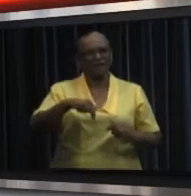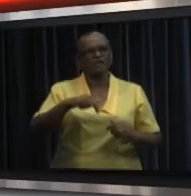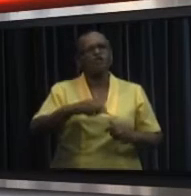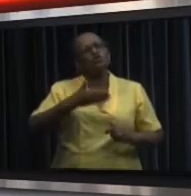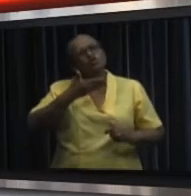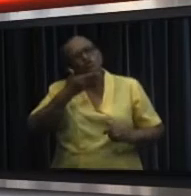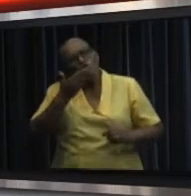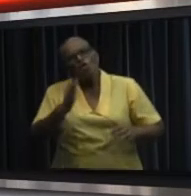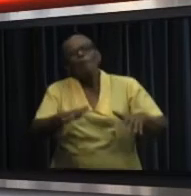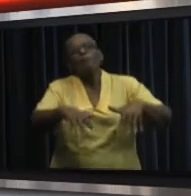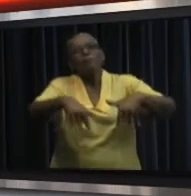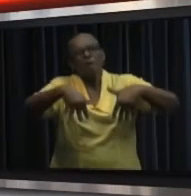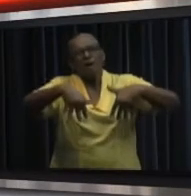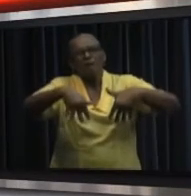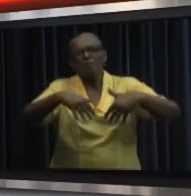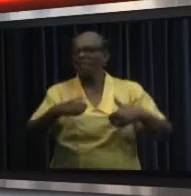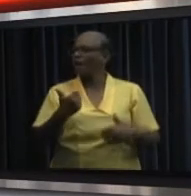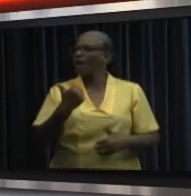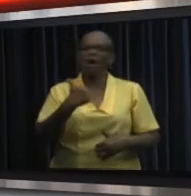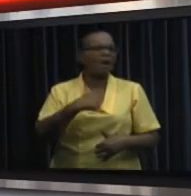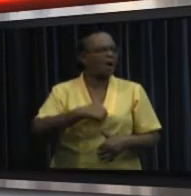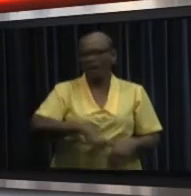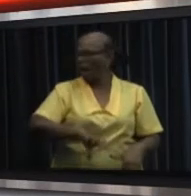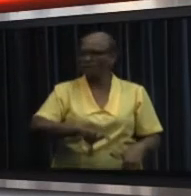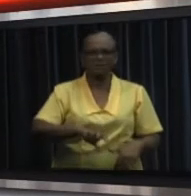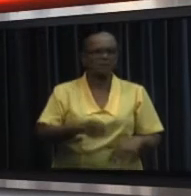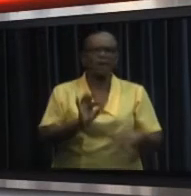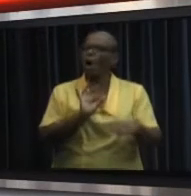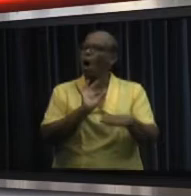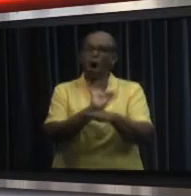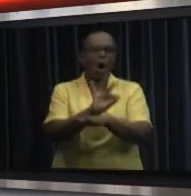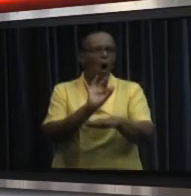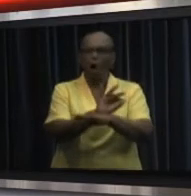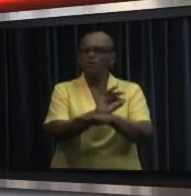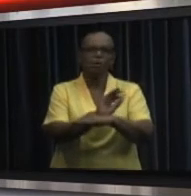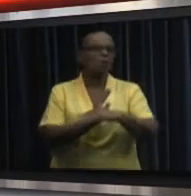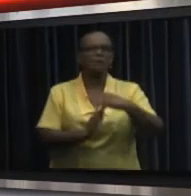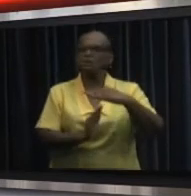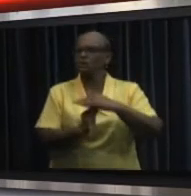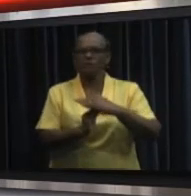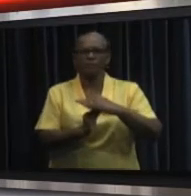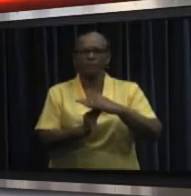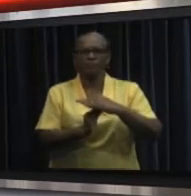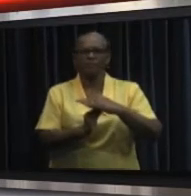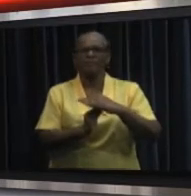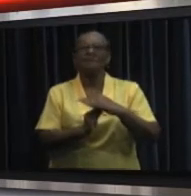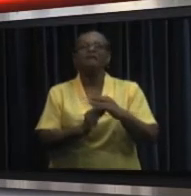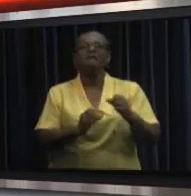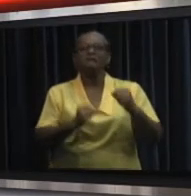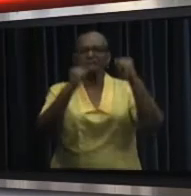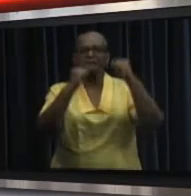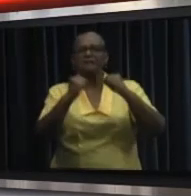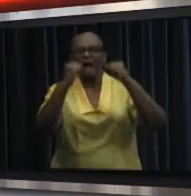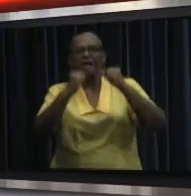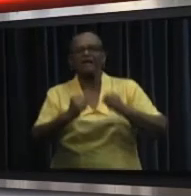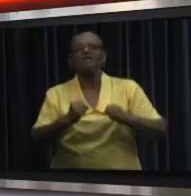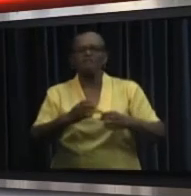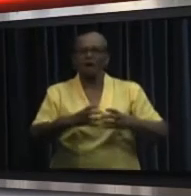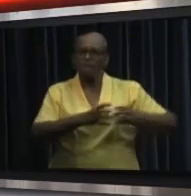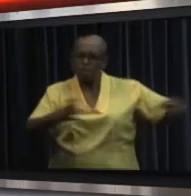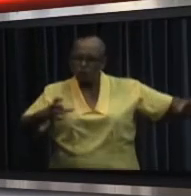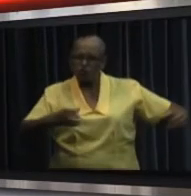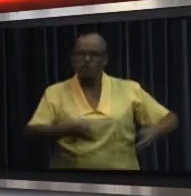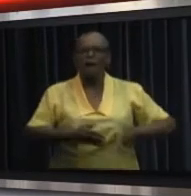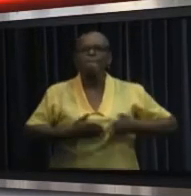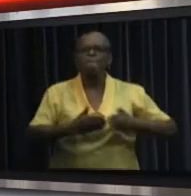It is a thorn in the eye of the youth parliament that the educational process is stagnated because of the strike of the bus